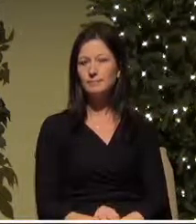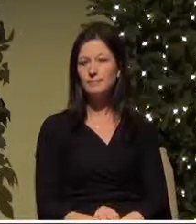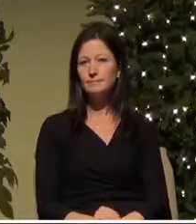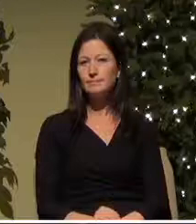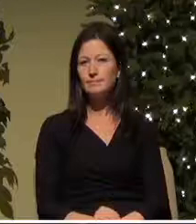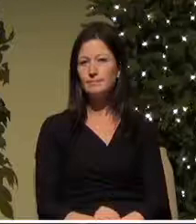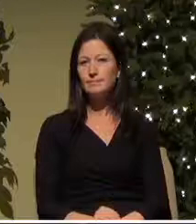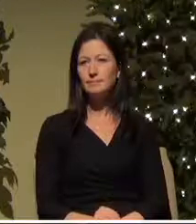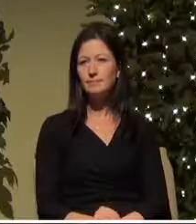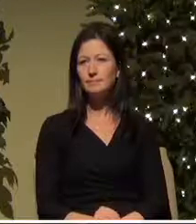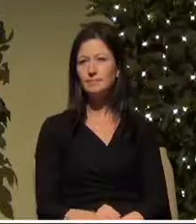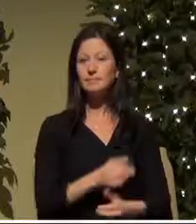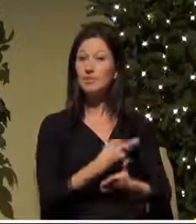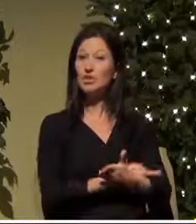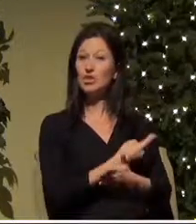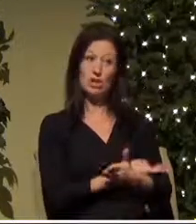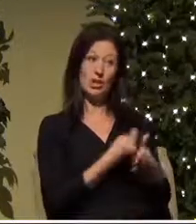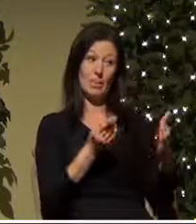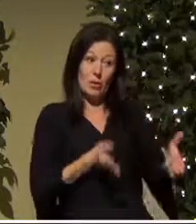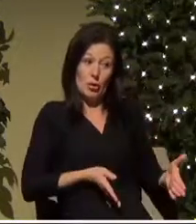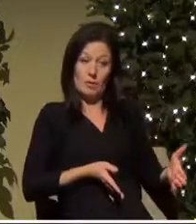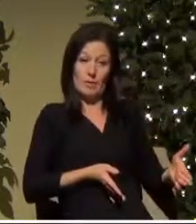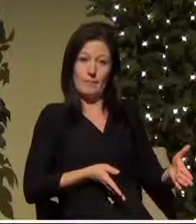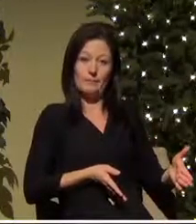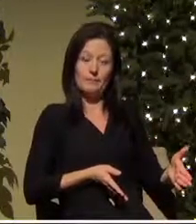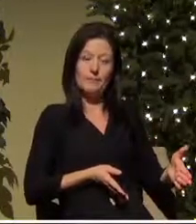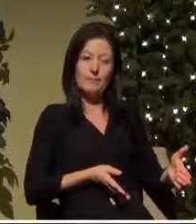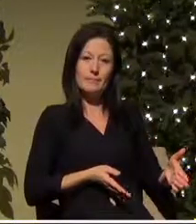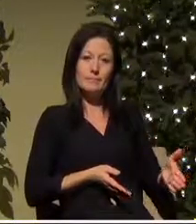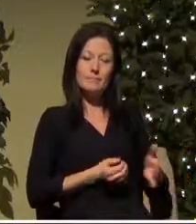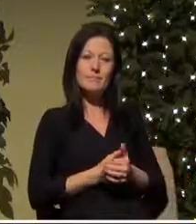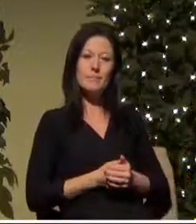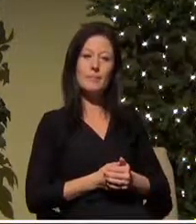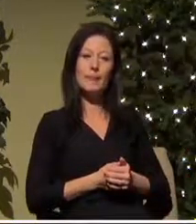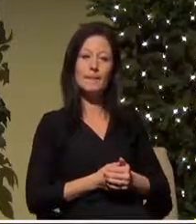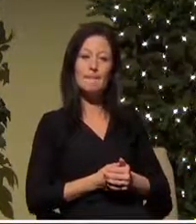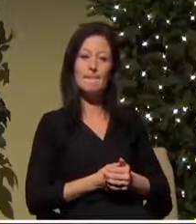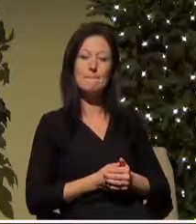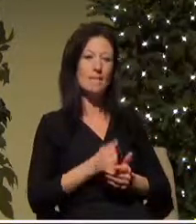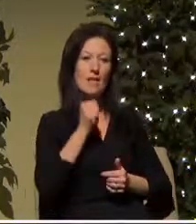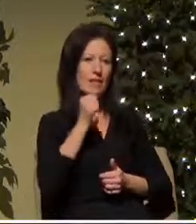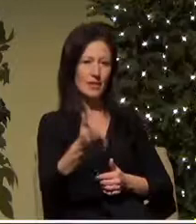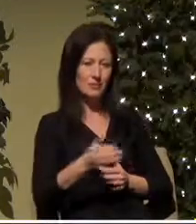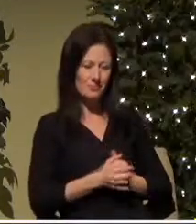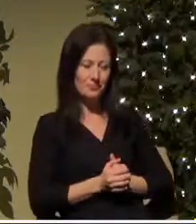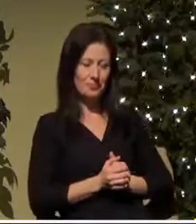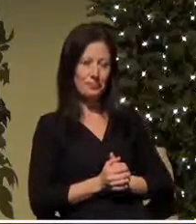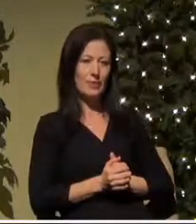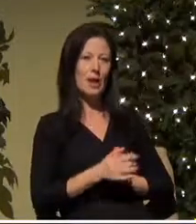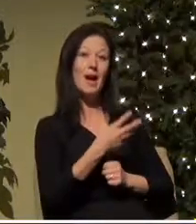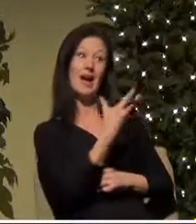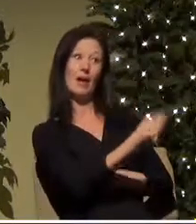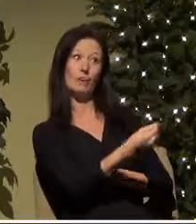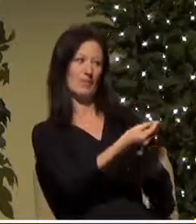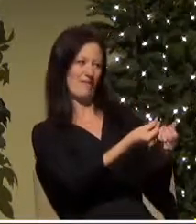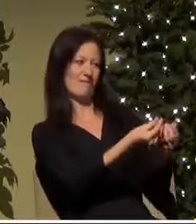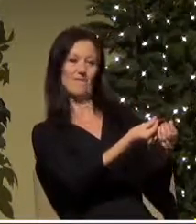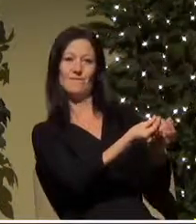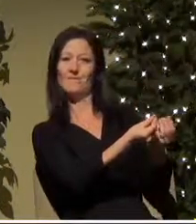the shepherds weren't there in that cave that night in this part of the season they would have been out in the fields